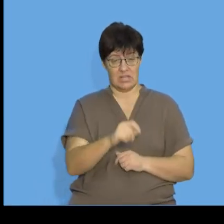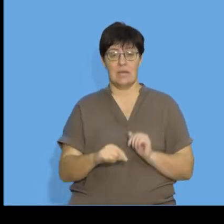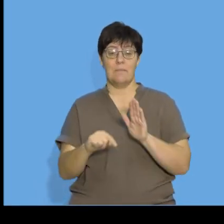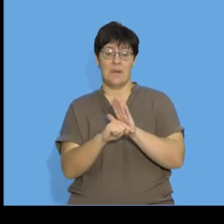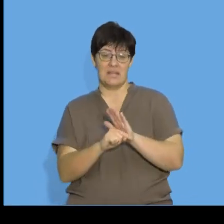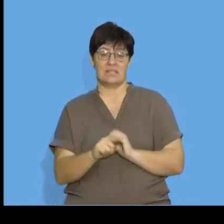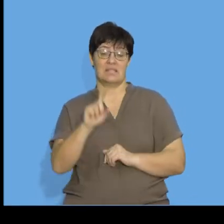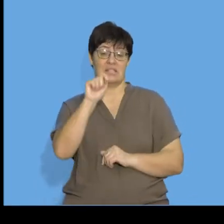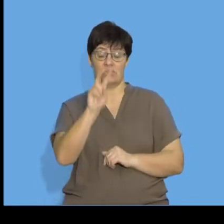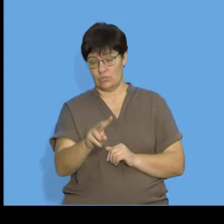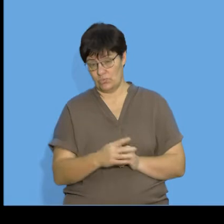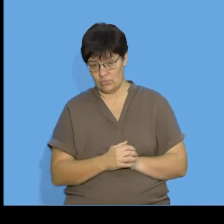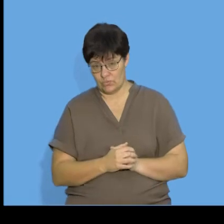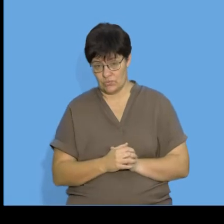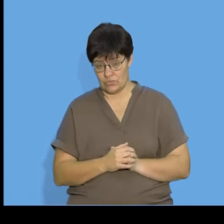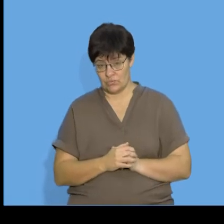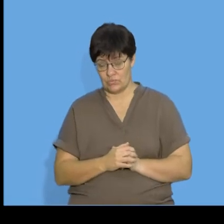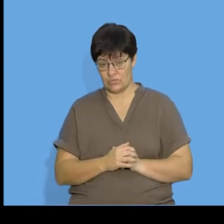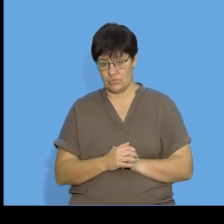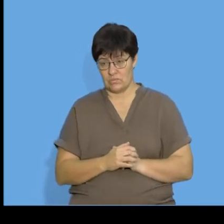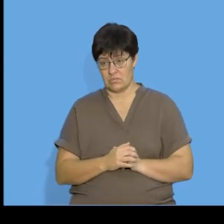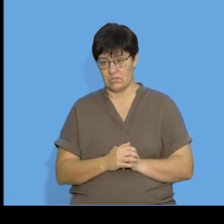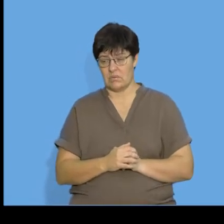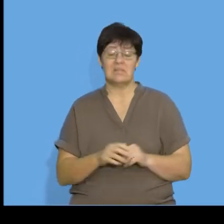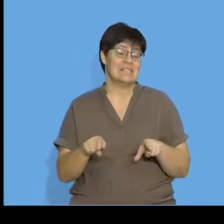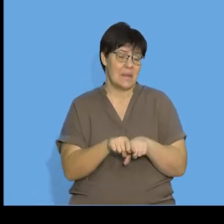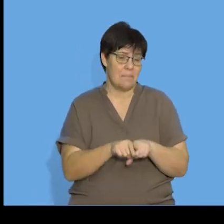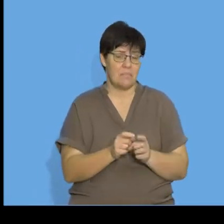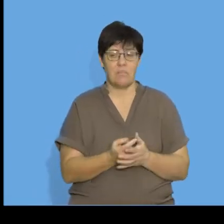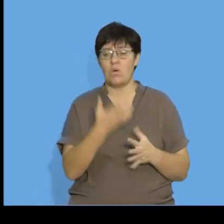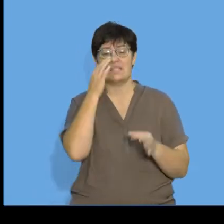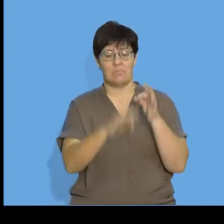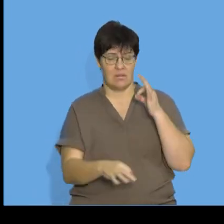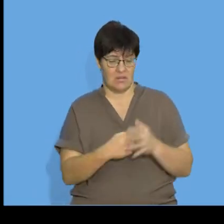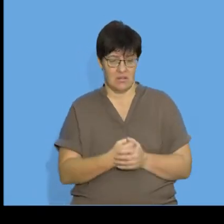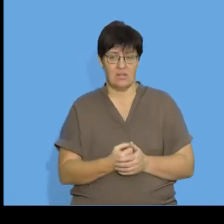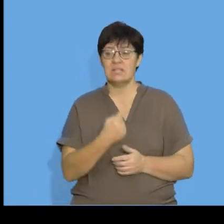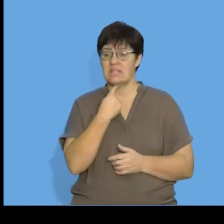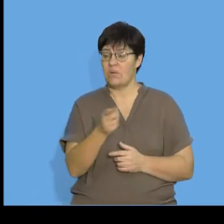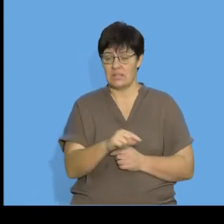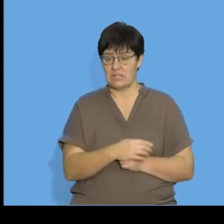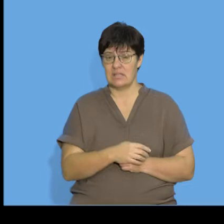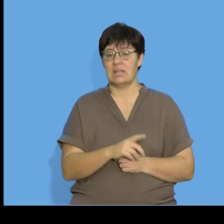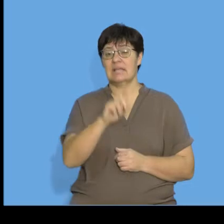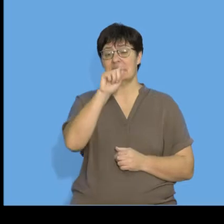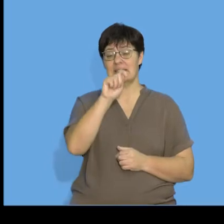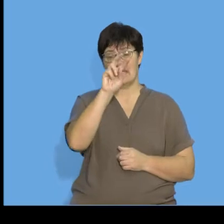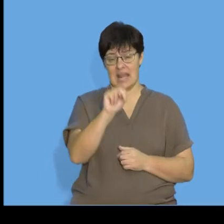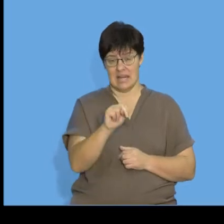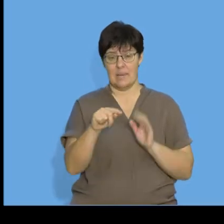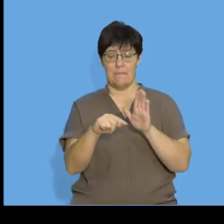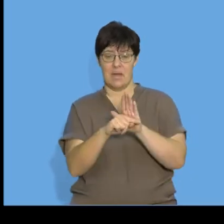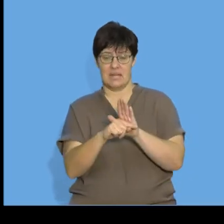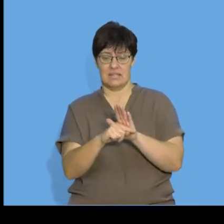minus T2, but also if I simplify it, I could say it's equal to TN